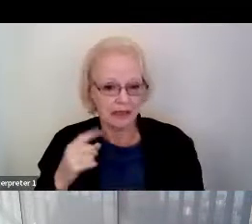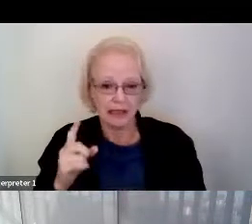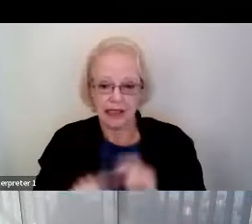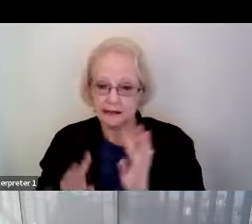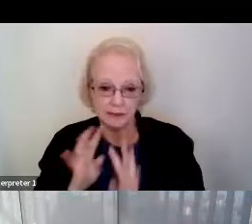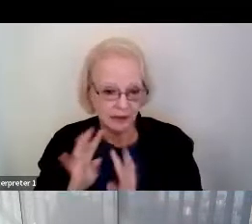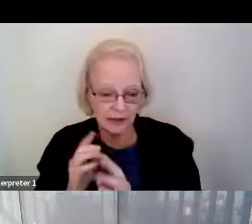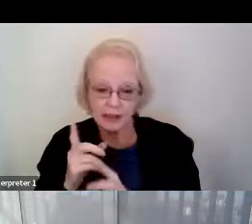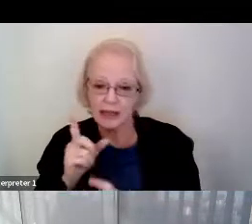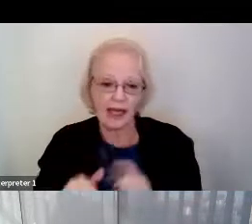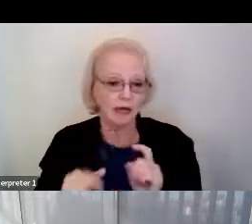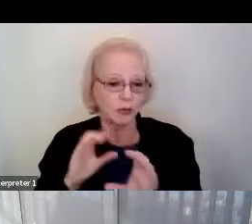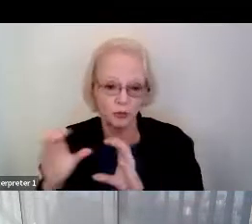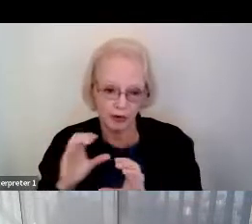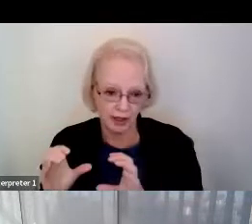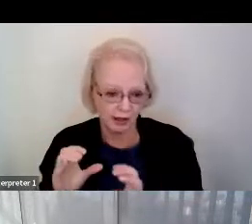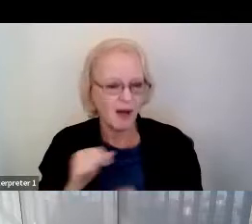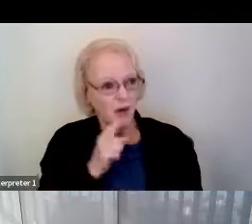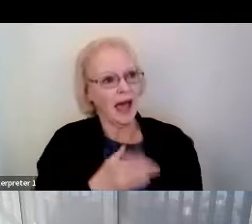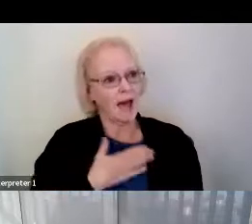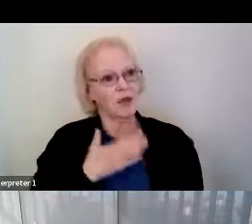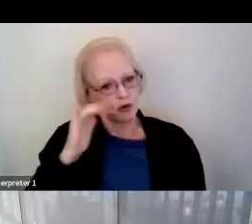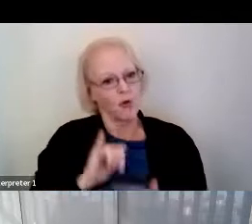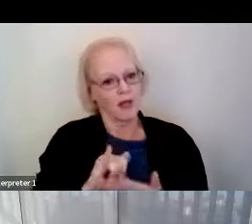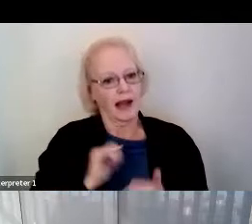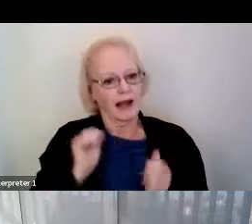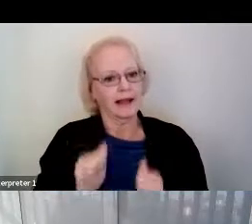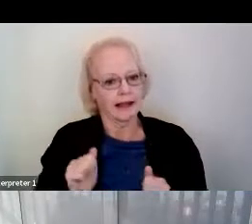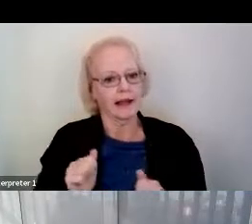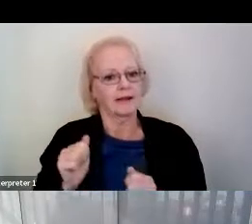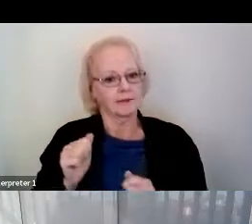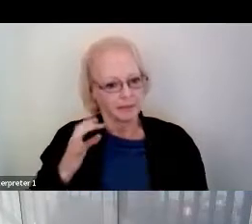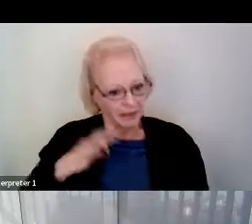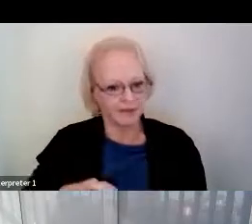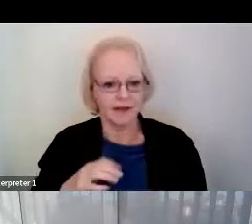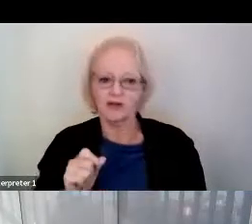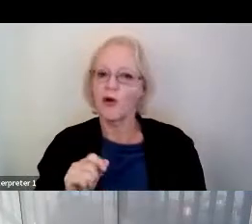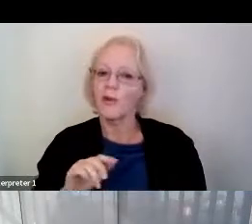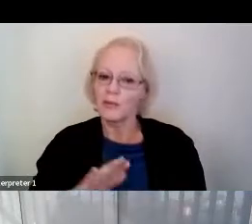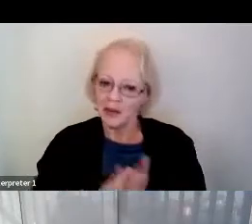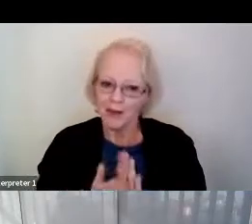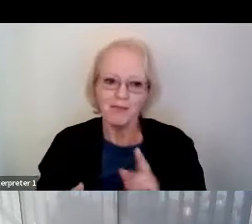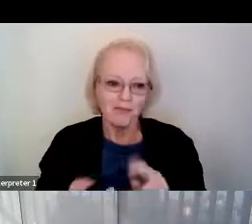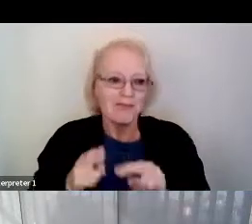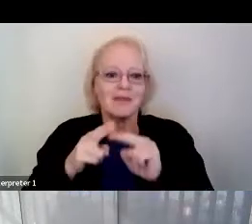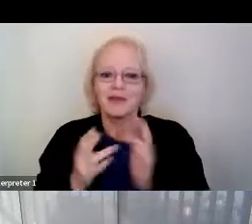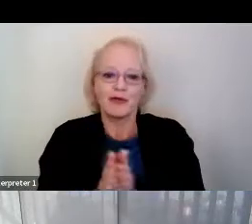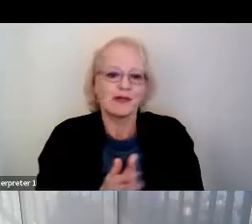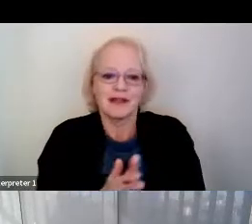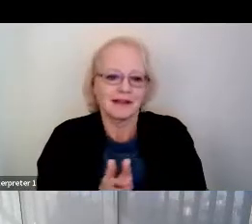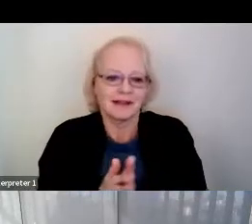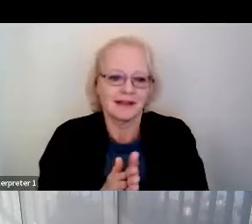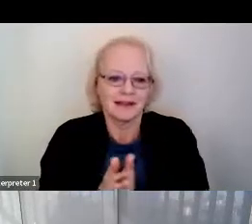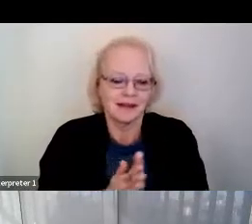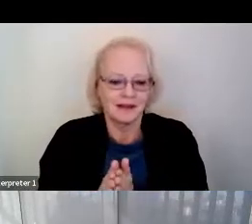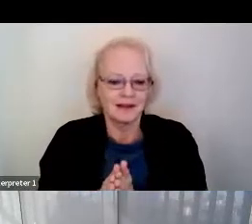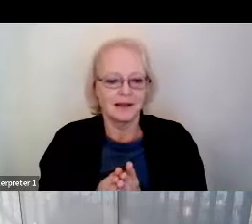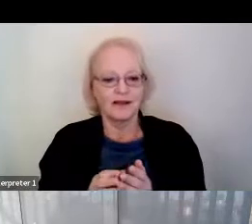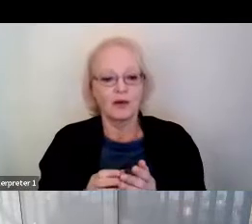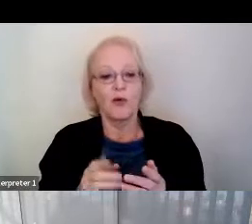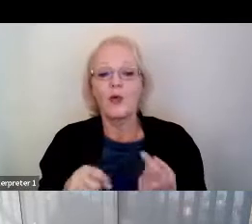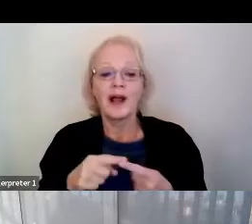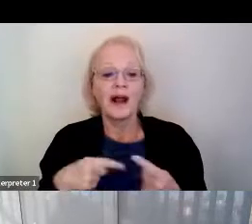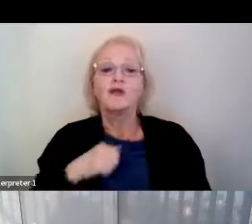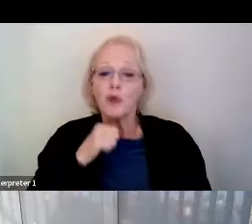I'm very happy to know that. And so my enthusiasm is greater every day I have a recording session. It's a sad day when I'm not doing